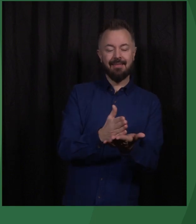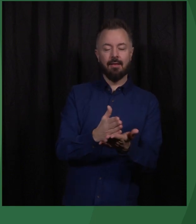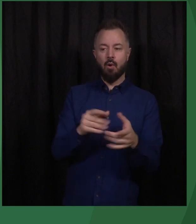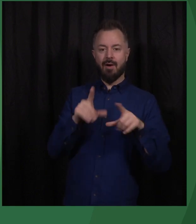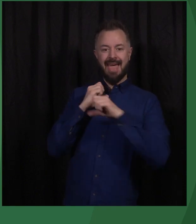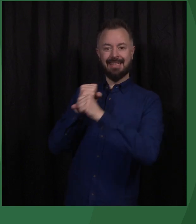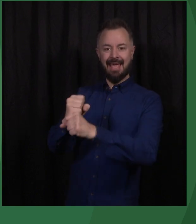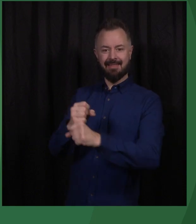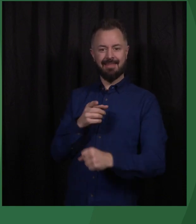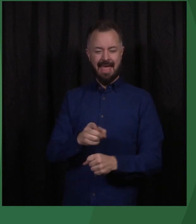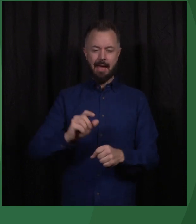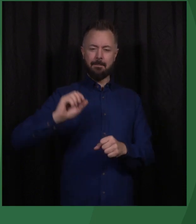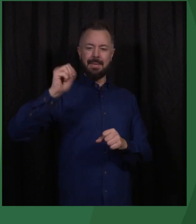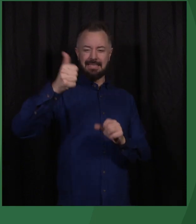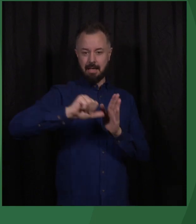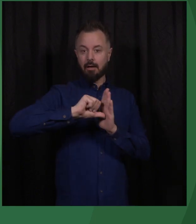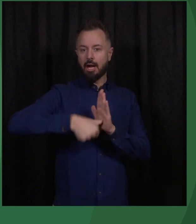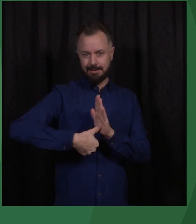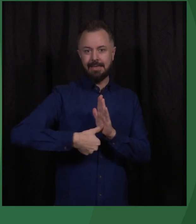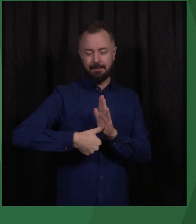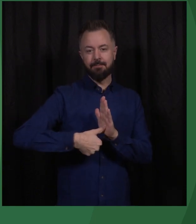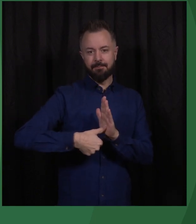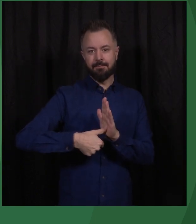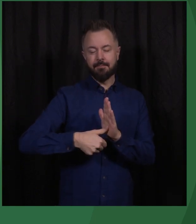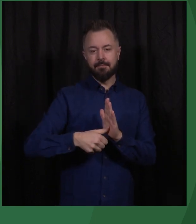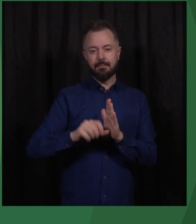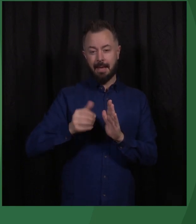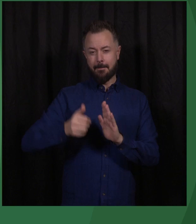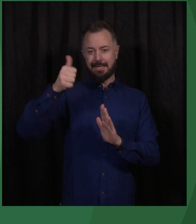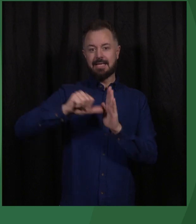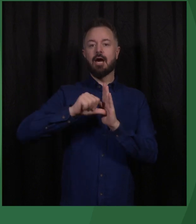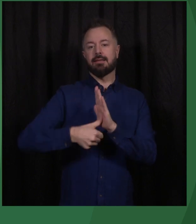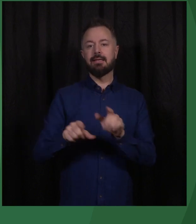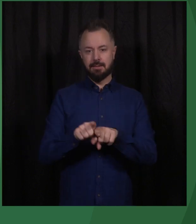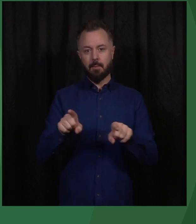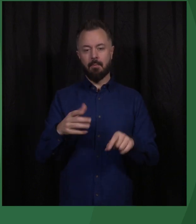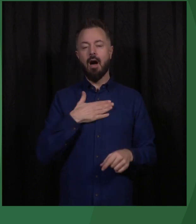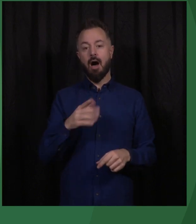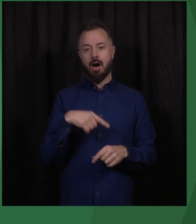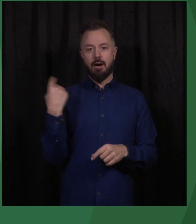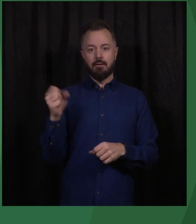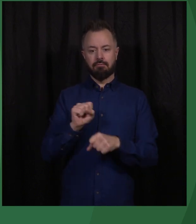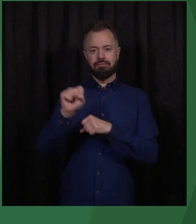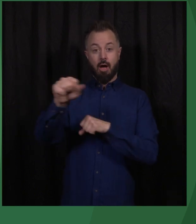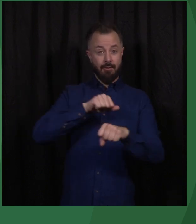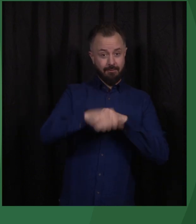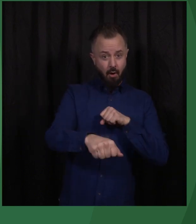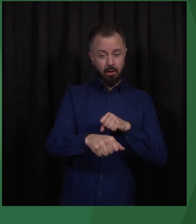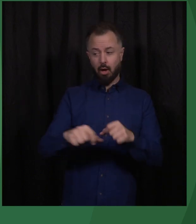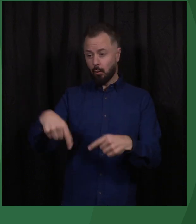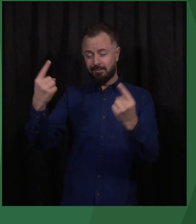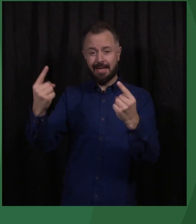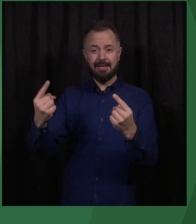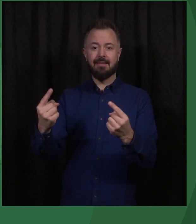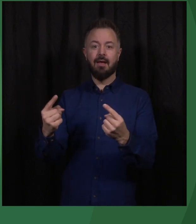that we have against violence, conflict,